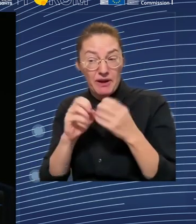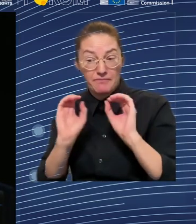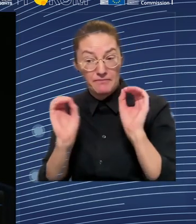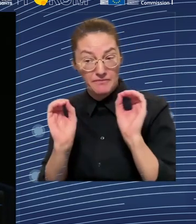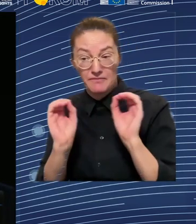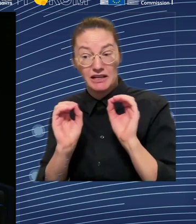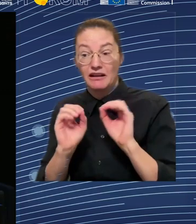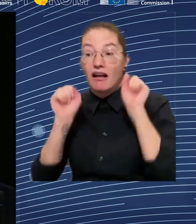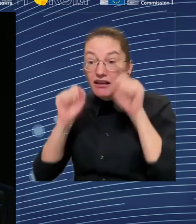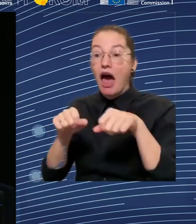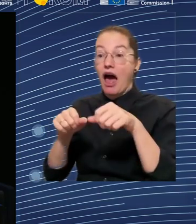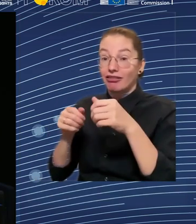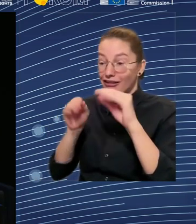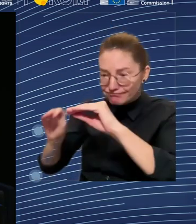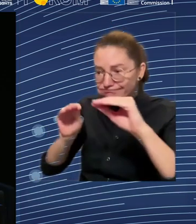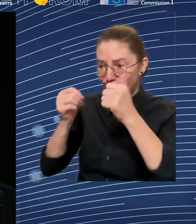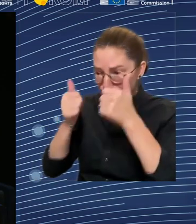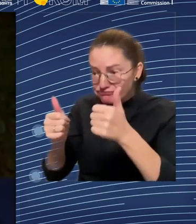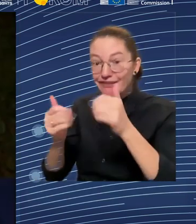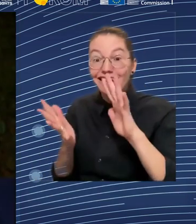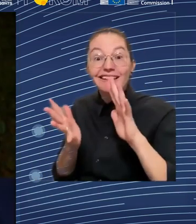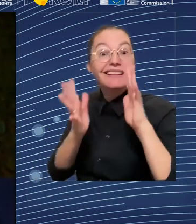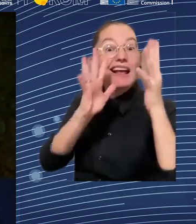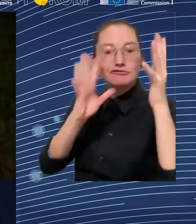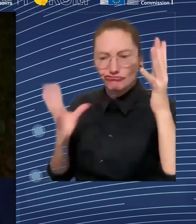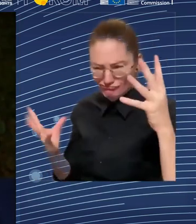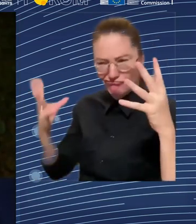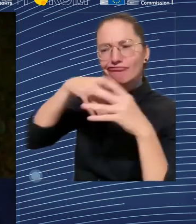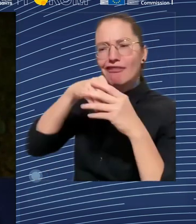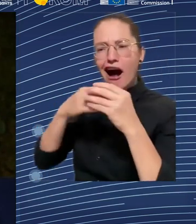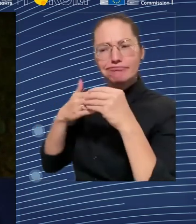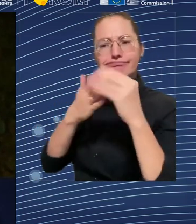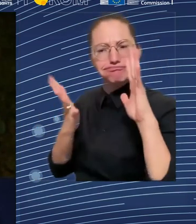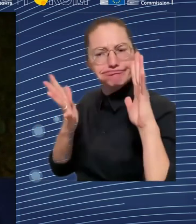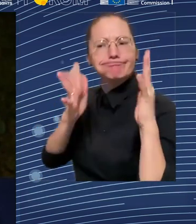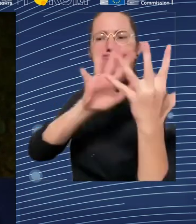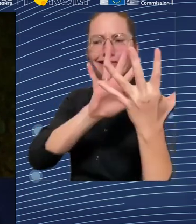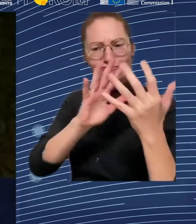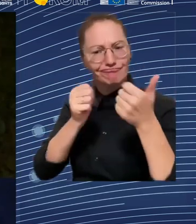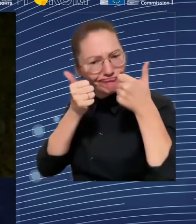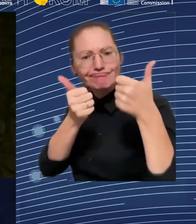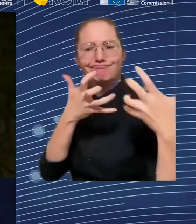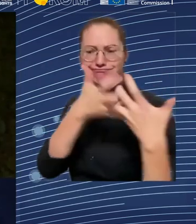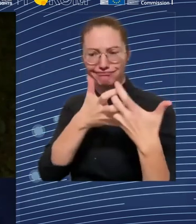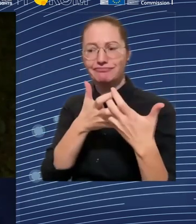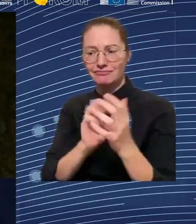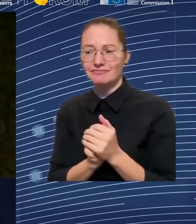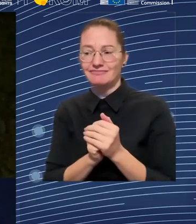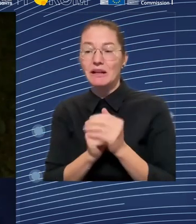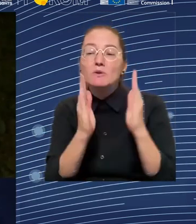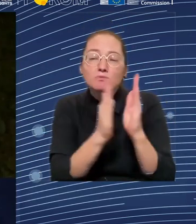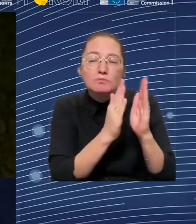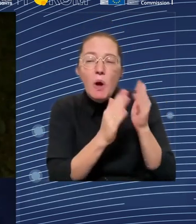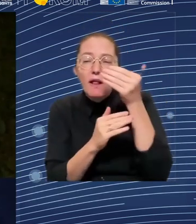you this, this, this. And that's not required by the market. And I think I've been doing research on that for more than 30 years.